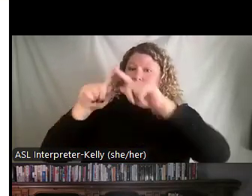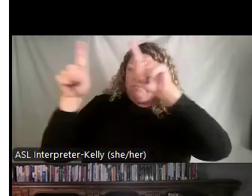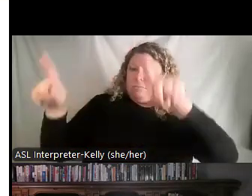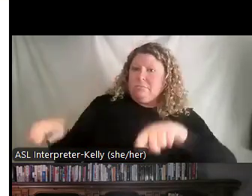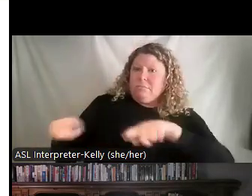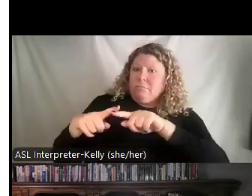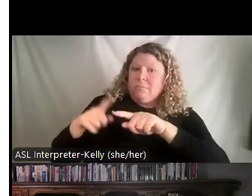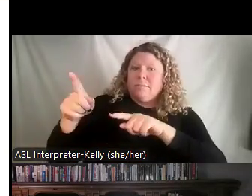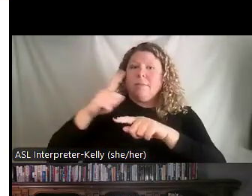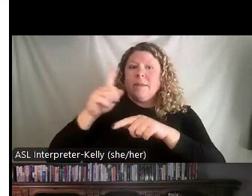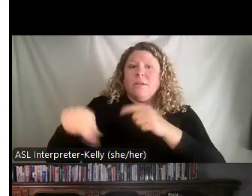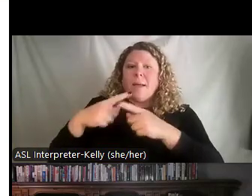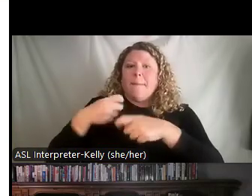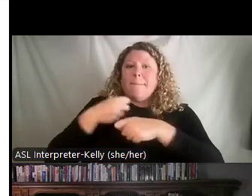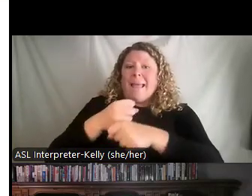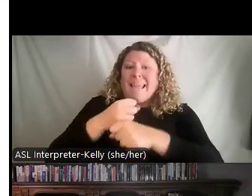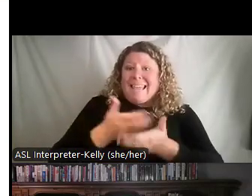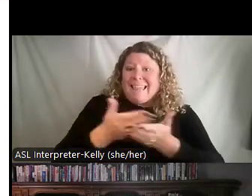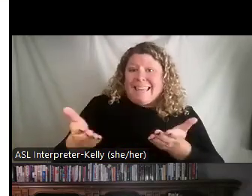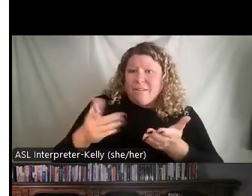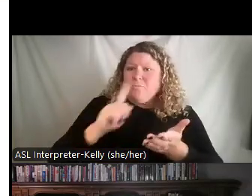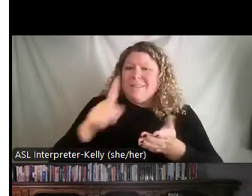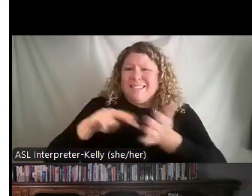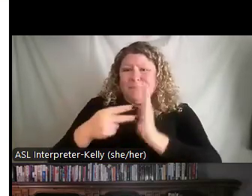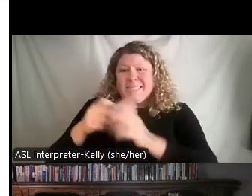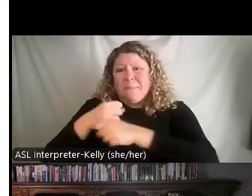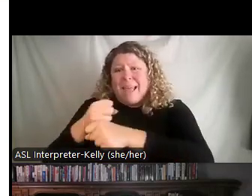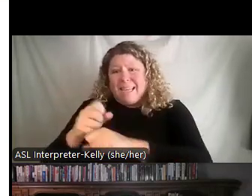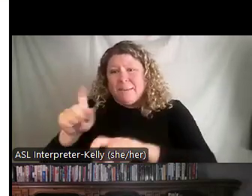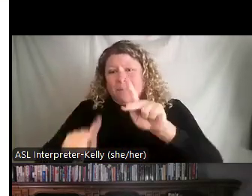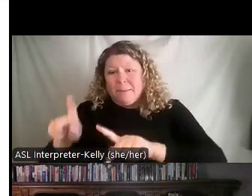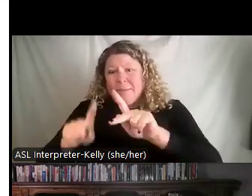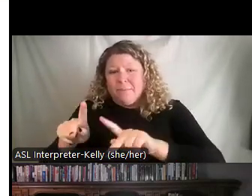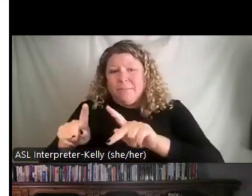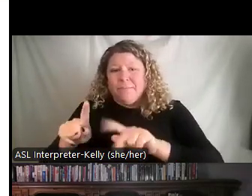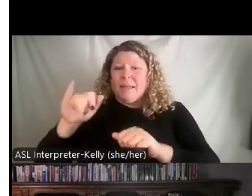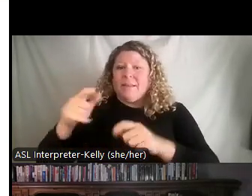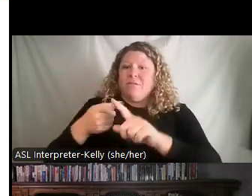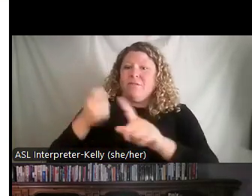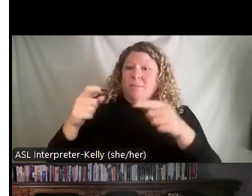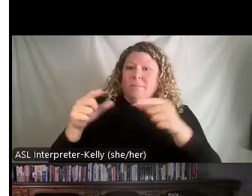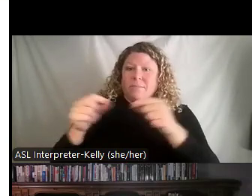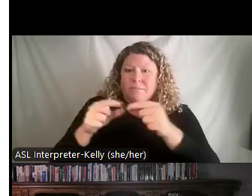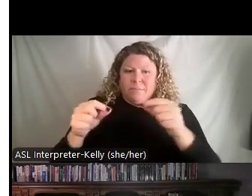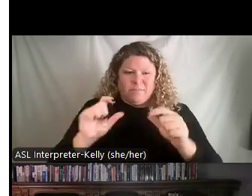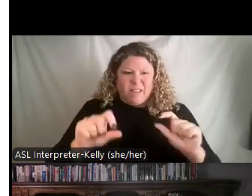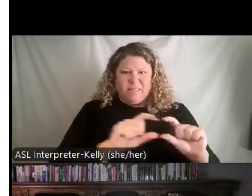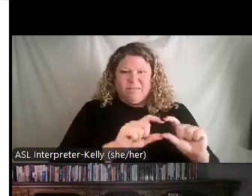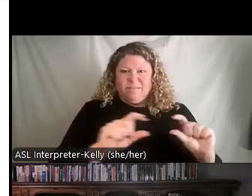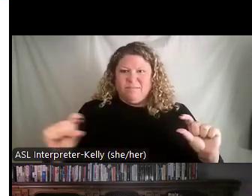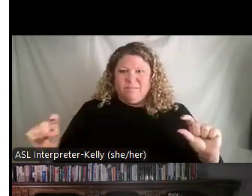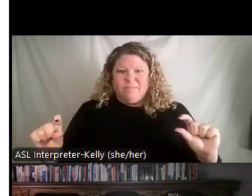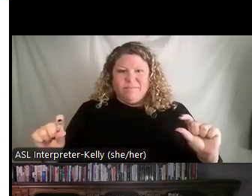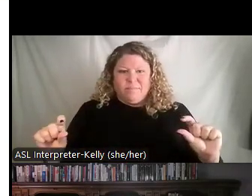about making things is about making people. And that actually comes from the Japanese, which is monotsukuri wa shito tsukurikara,